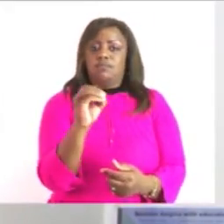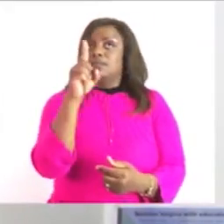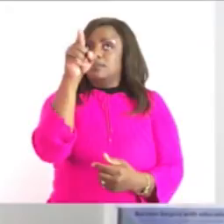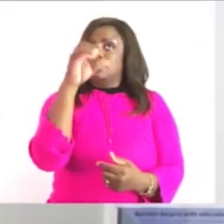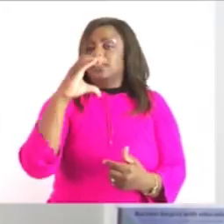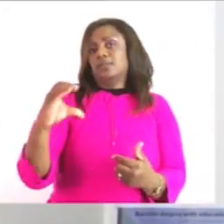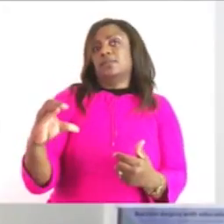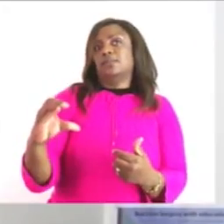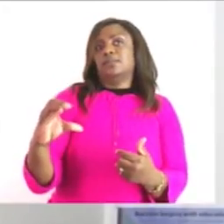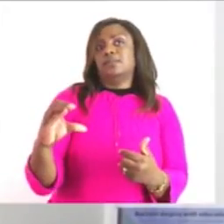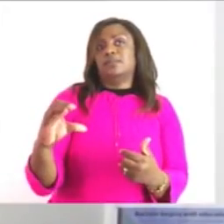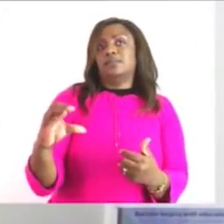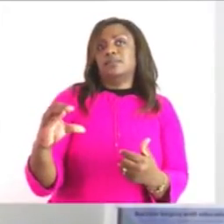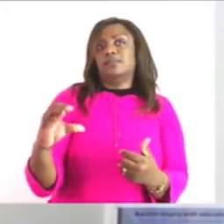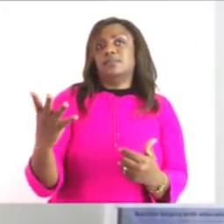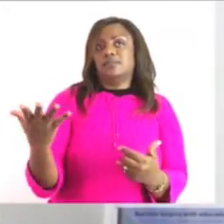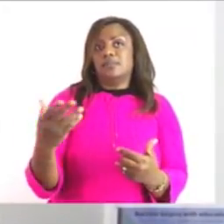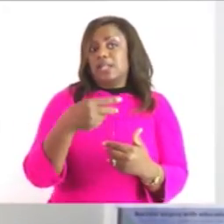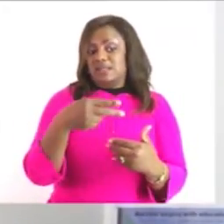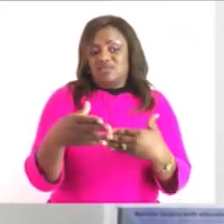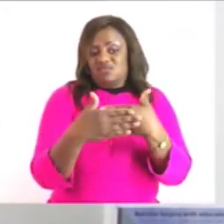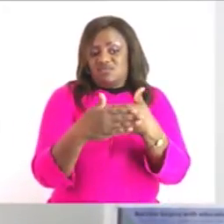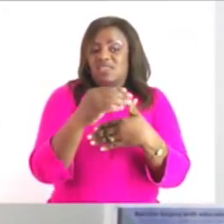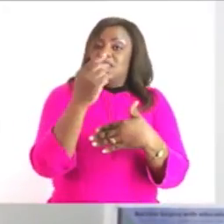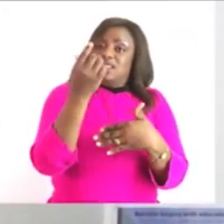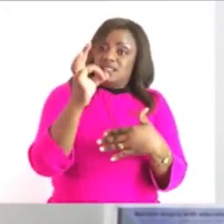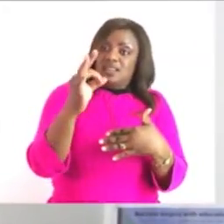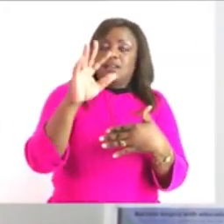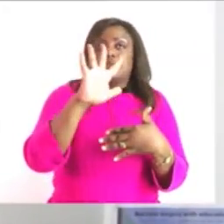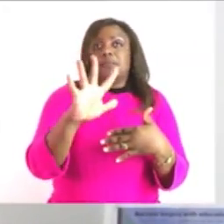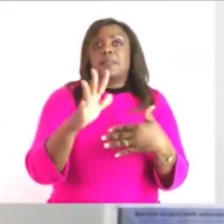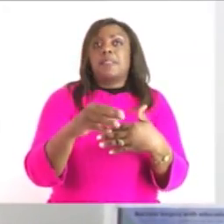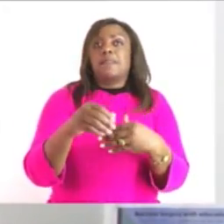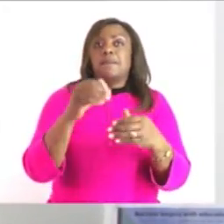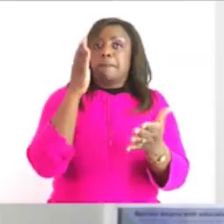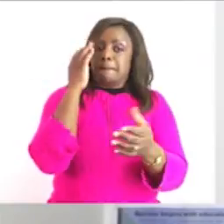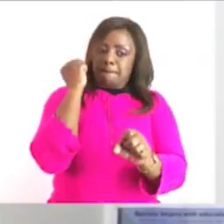degree celsius so this is fixed